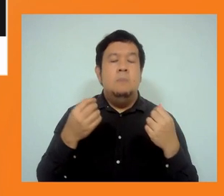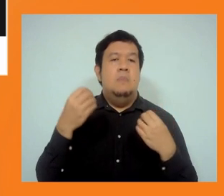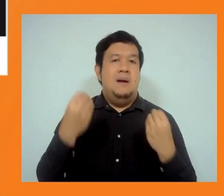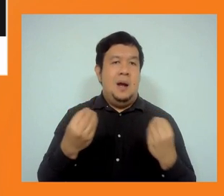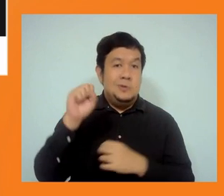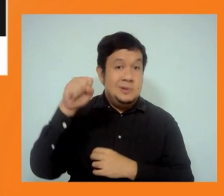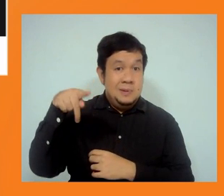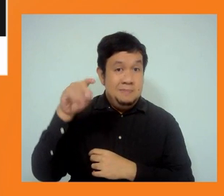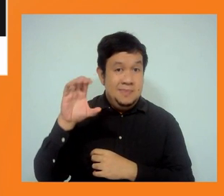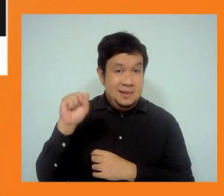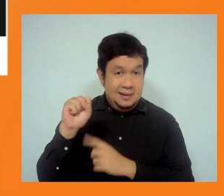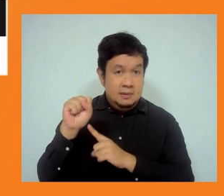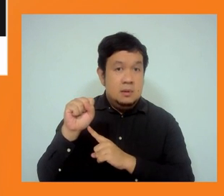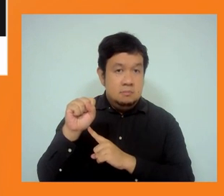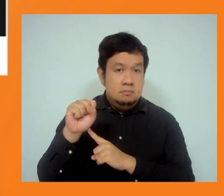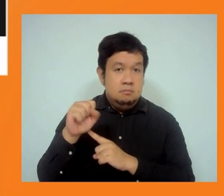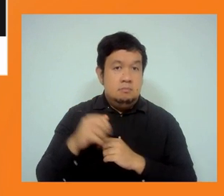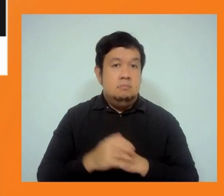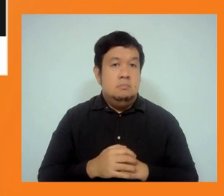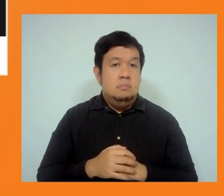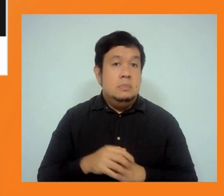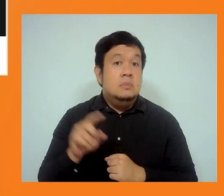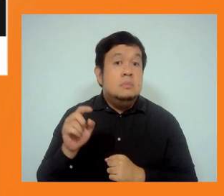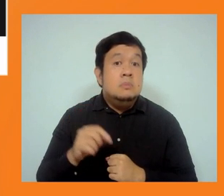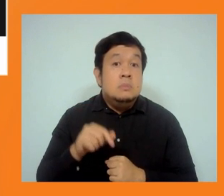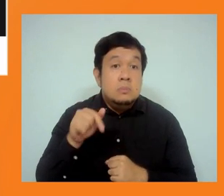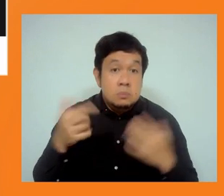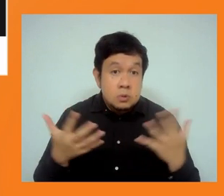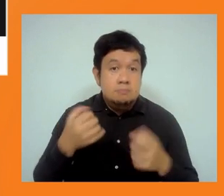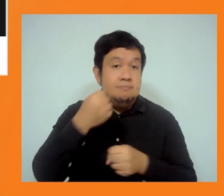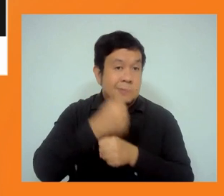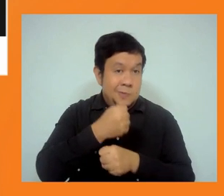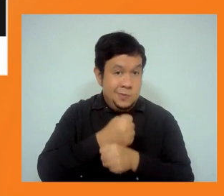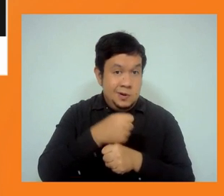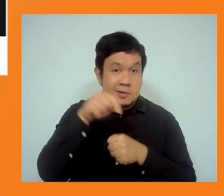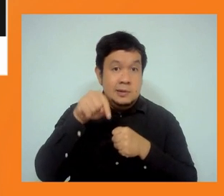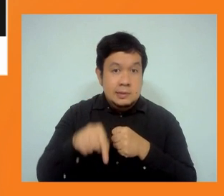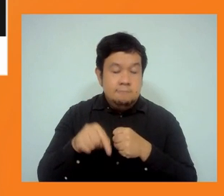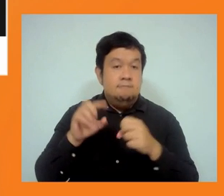working conditions, part of any contract. Next, please.